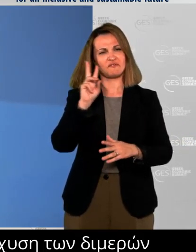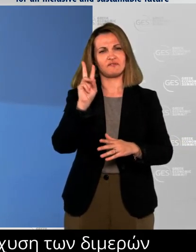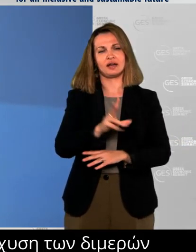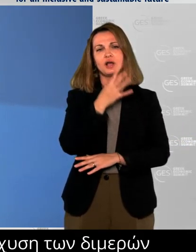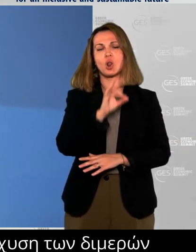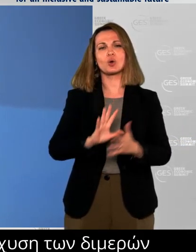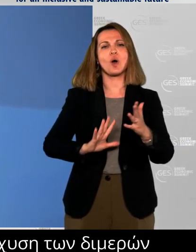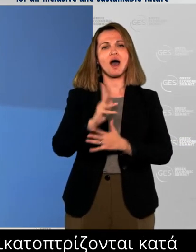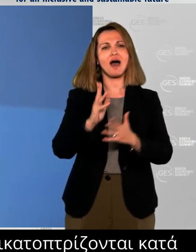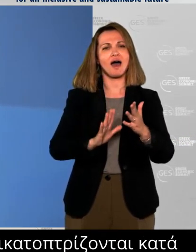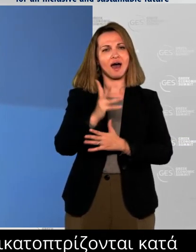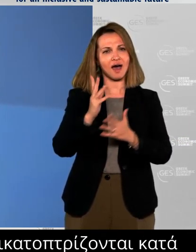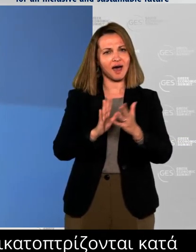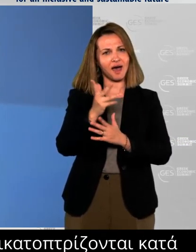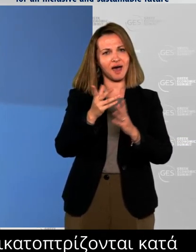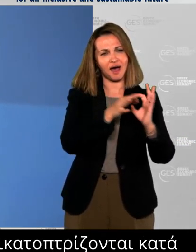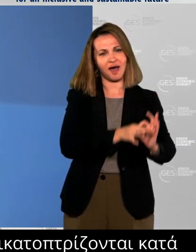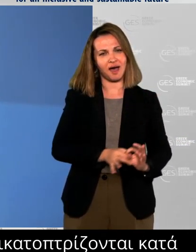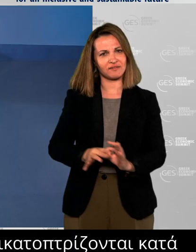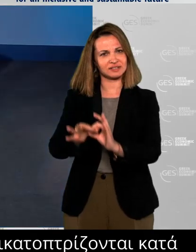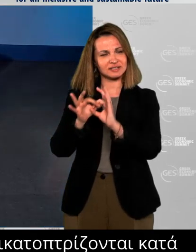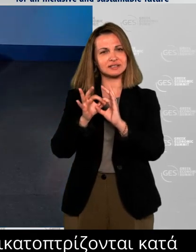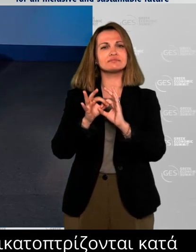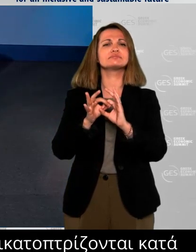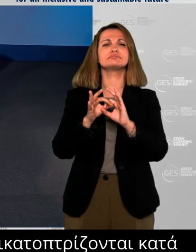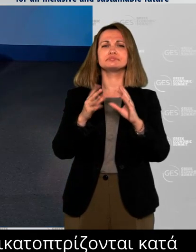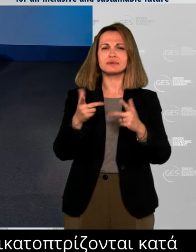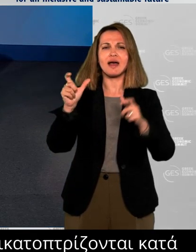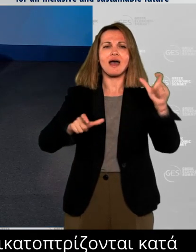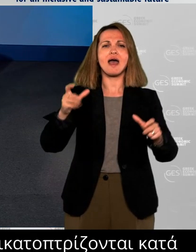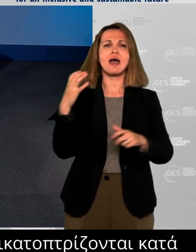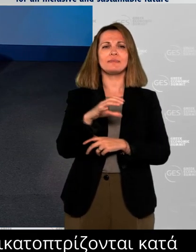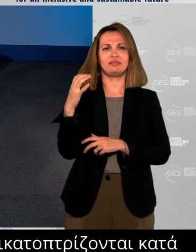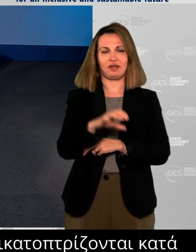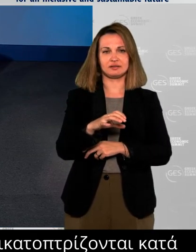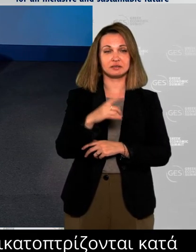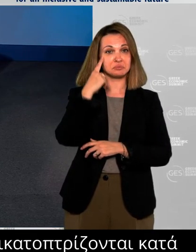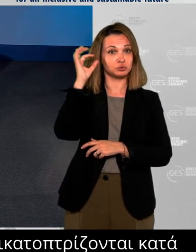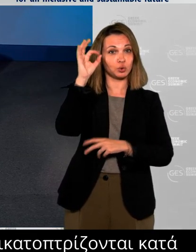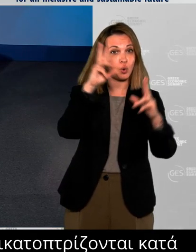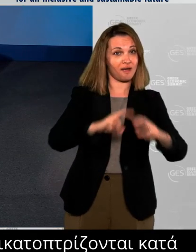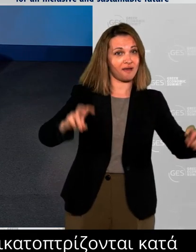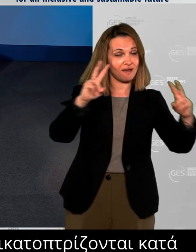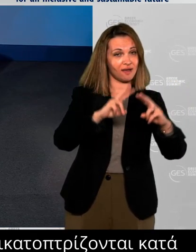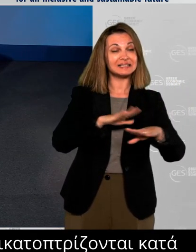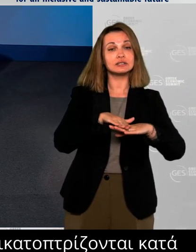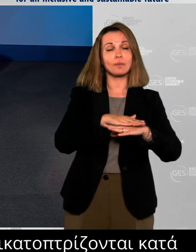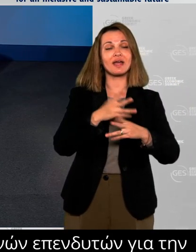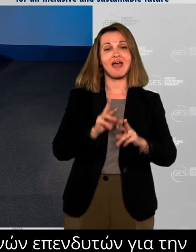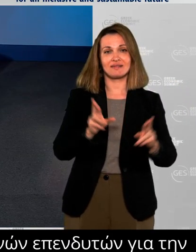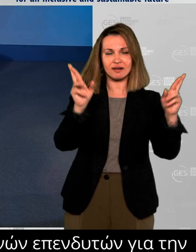From energy and education to biotech and defense, and from virtue capital to